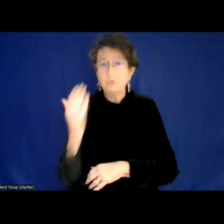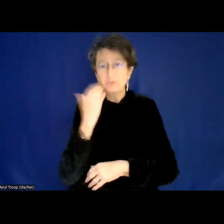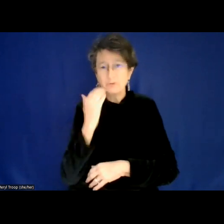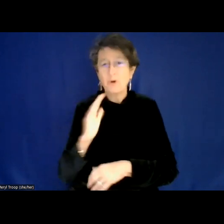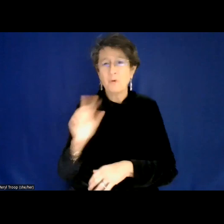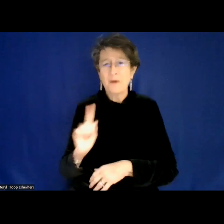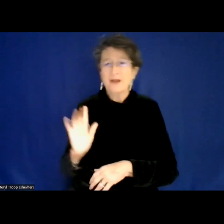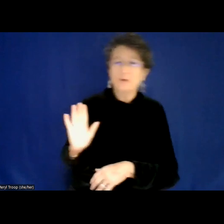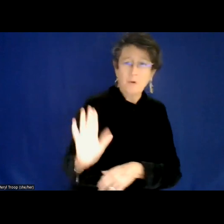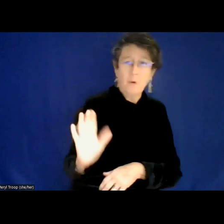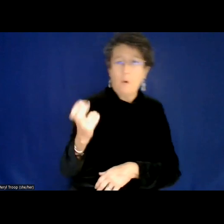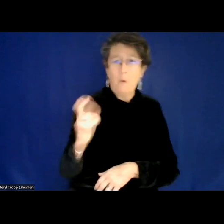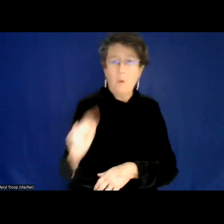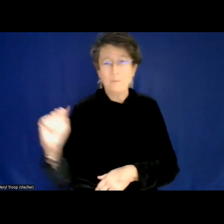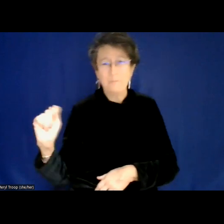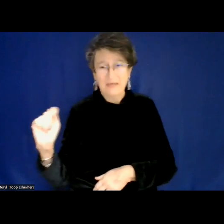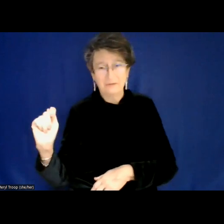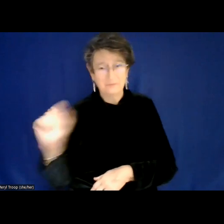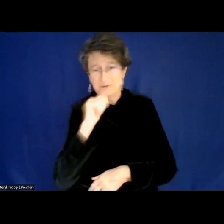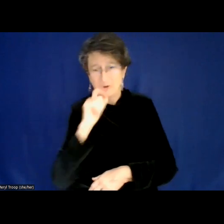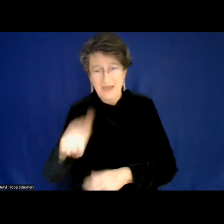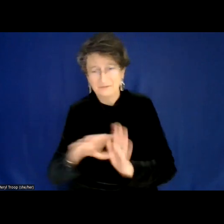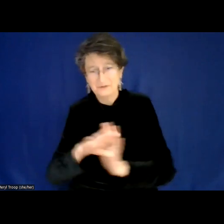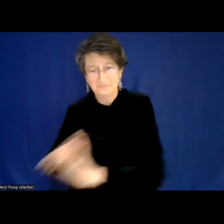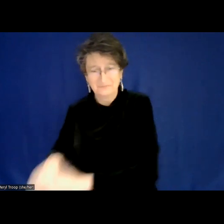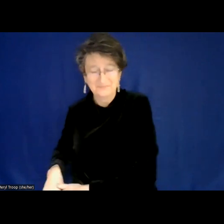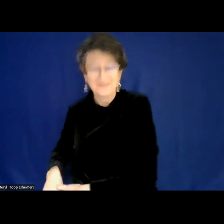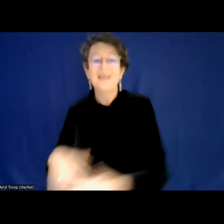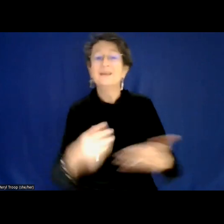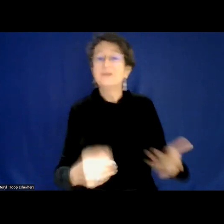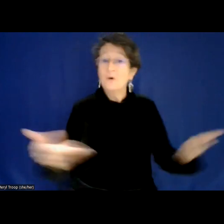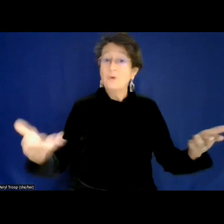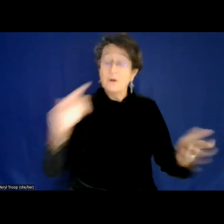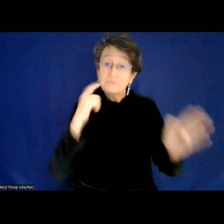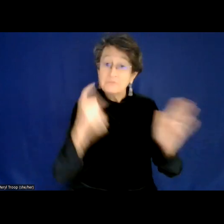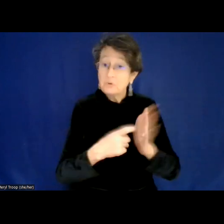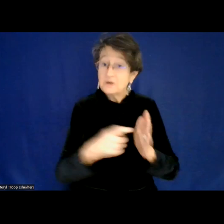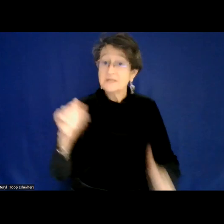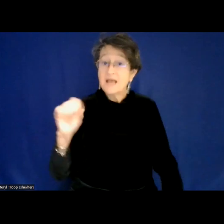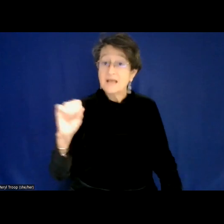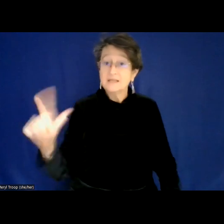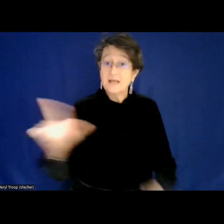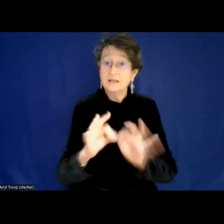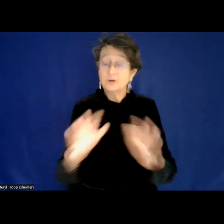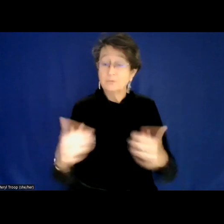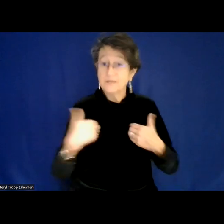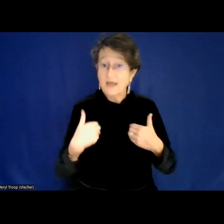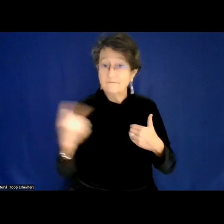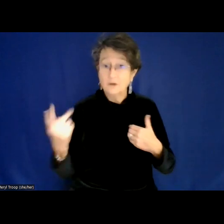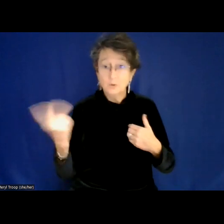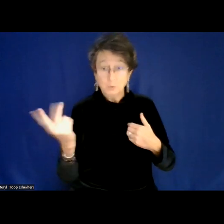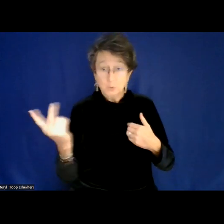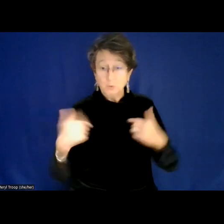I want to just give a warm welcome. You'll notice that we have ASL interpreters with us. So Meryl Troop and Sadie Fishbeck,